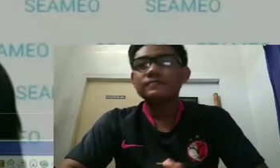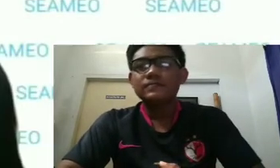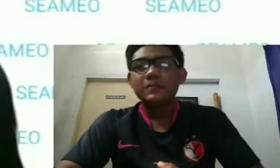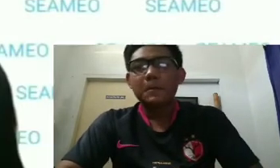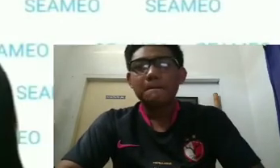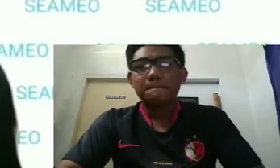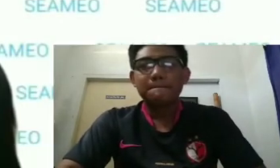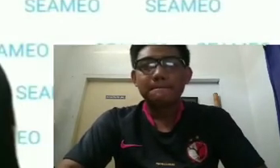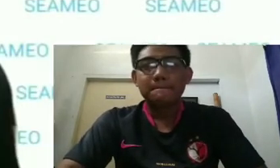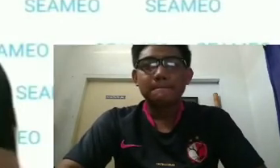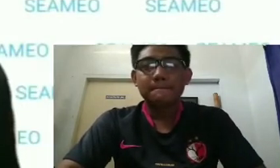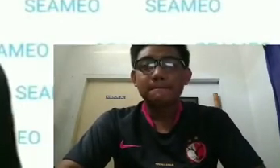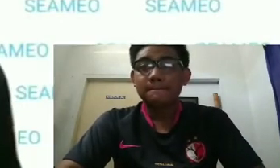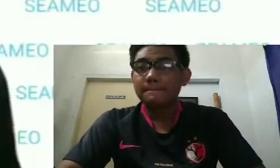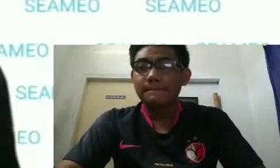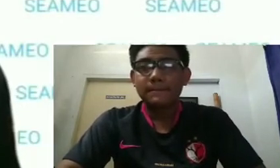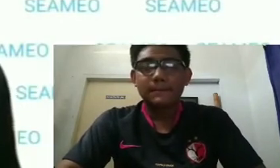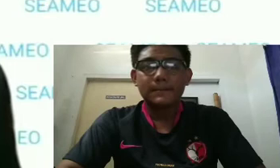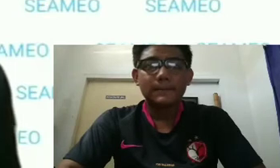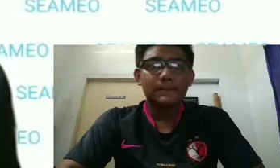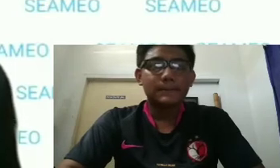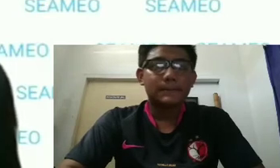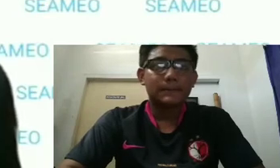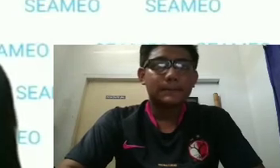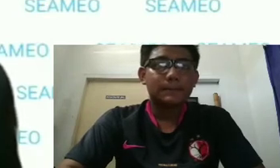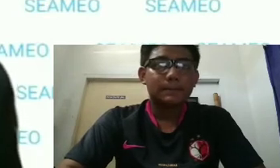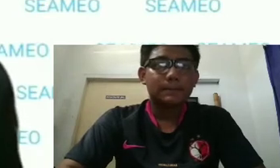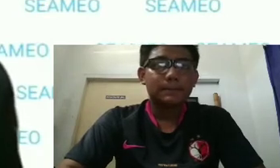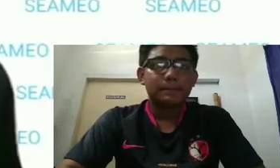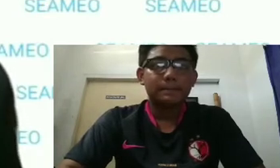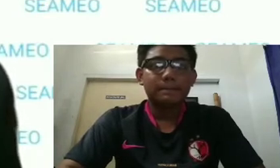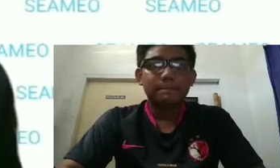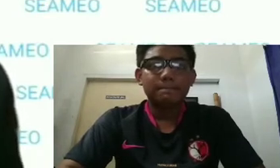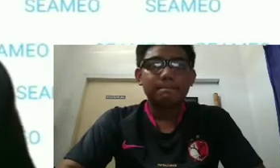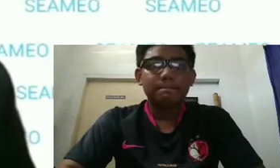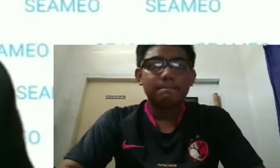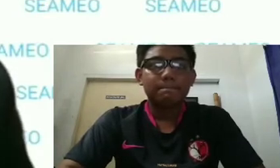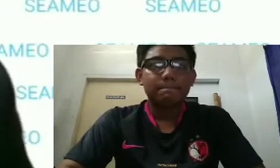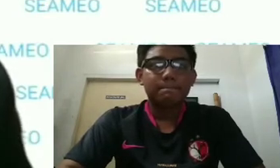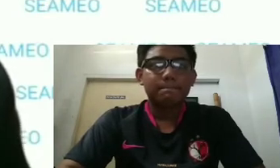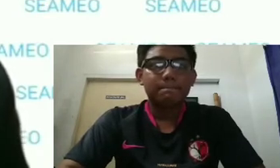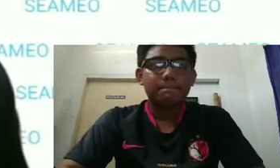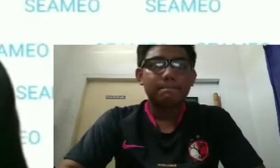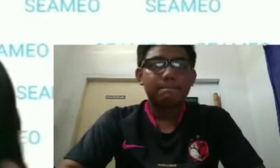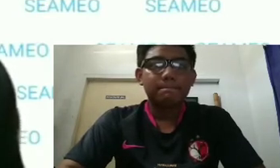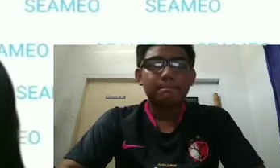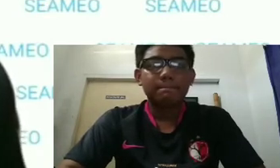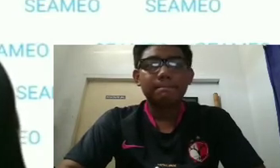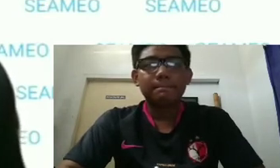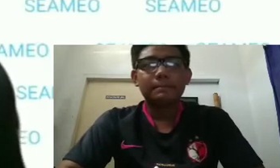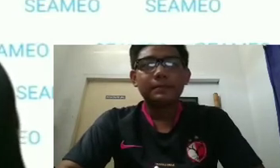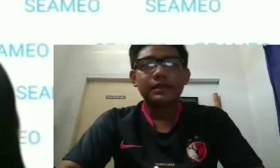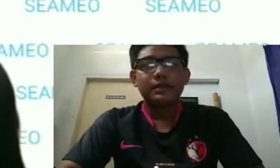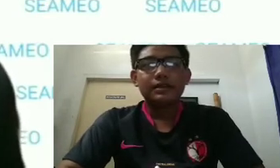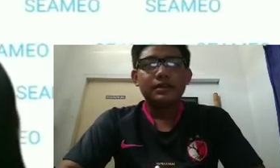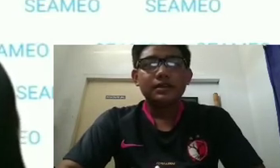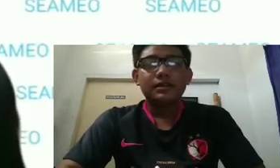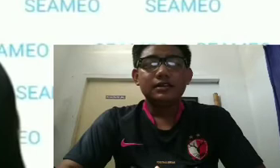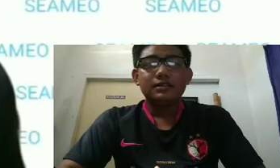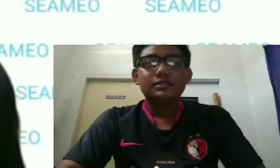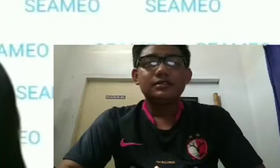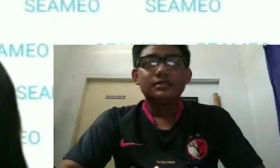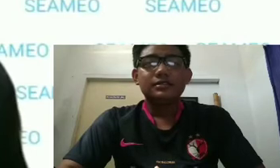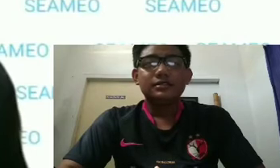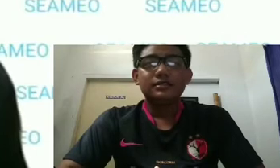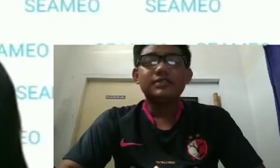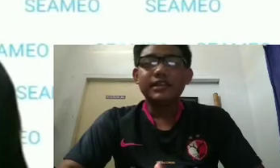I would like to welcome you all to the second session of the Pre-Congress Lecture Series live here from Senior Secretariat